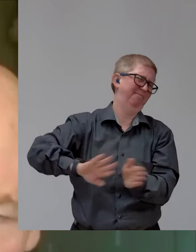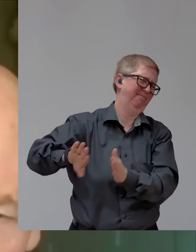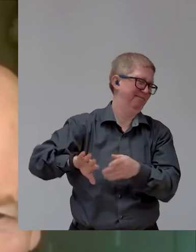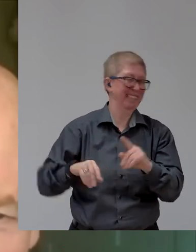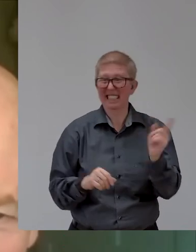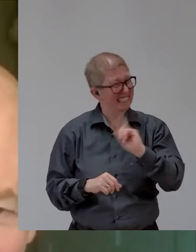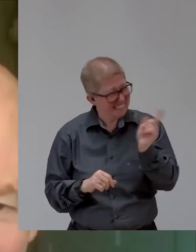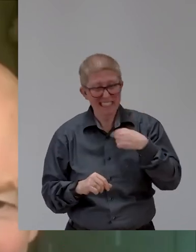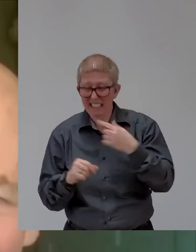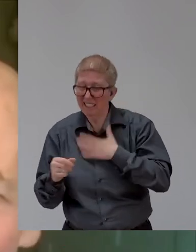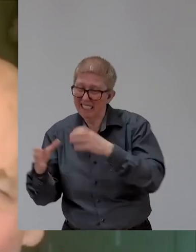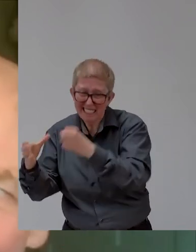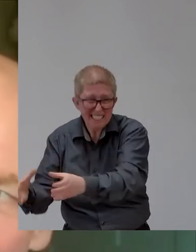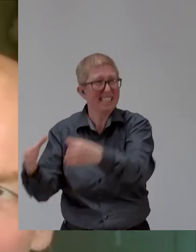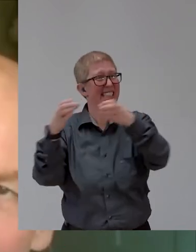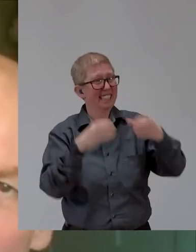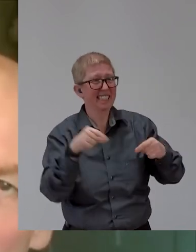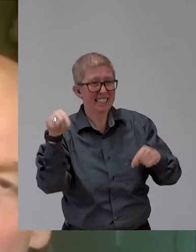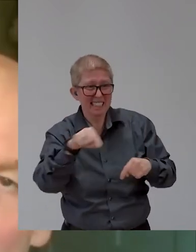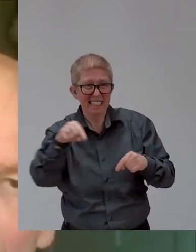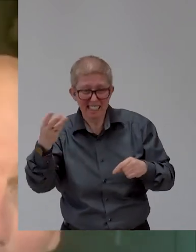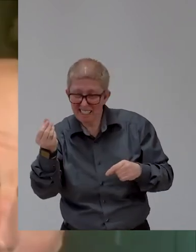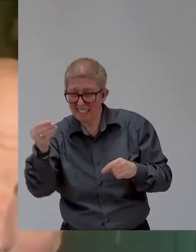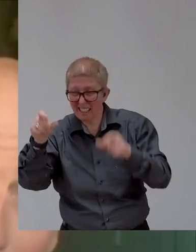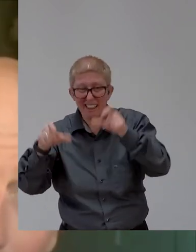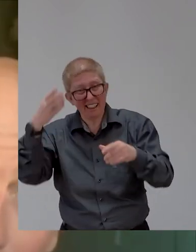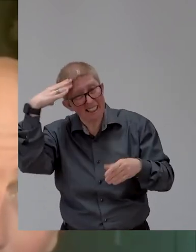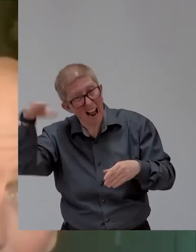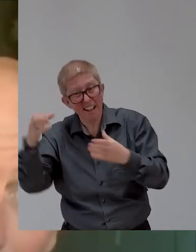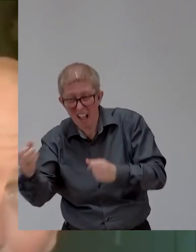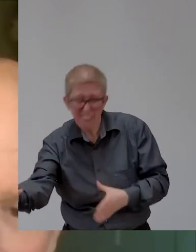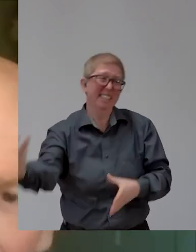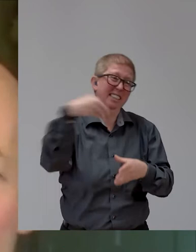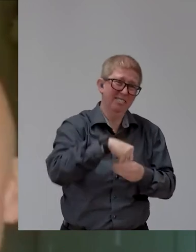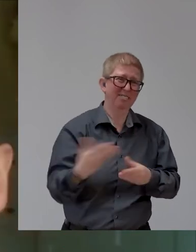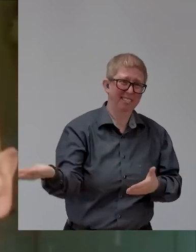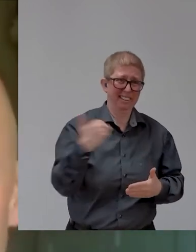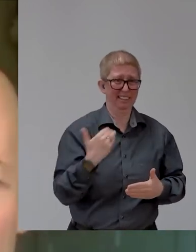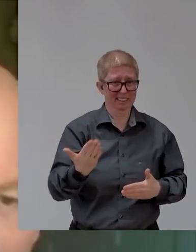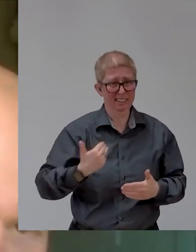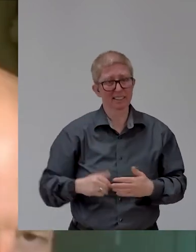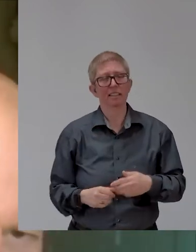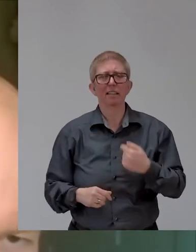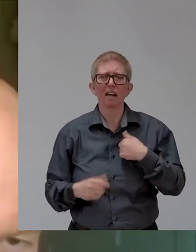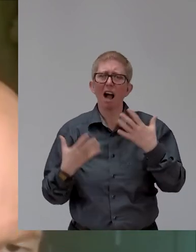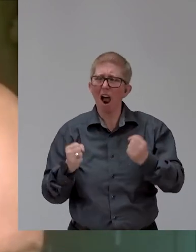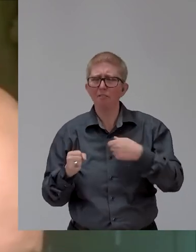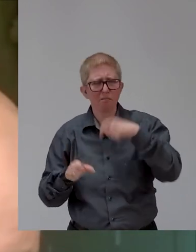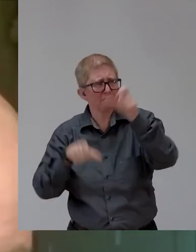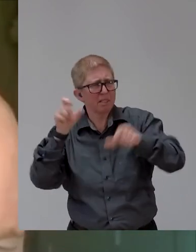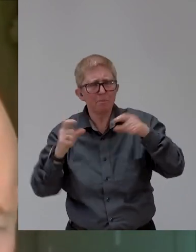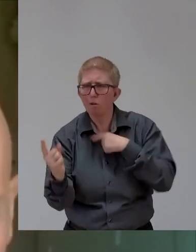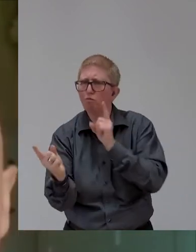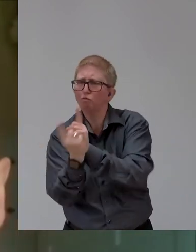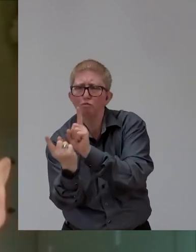people, of course, in that time. Um, there hasn't been enough coming through the pipeline. As well.